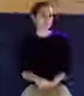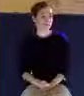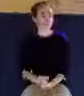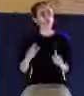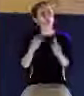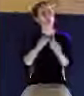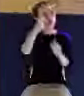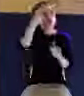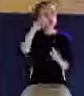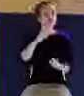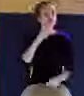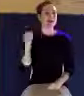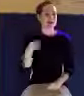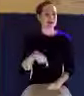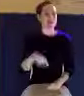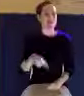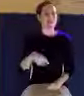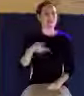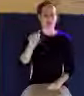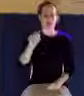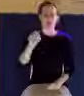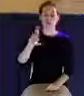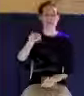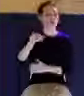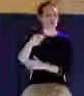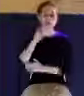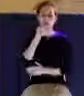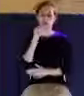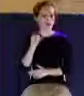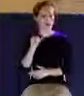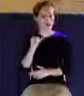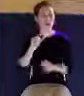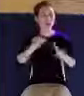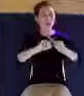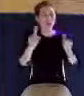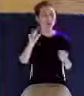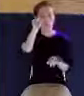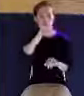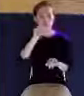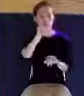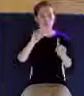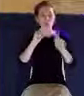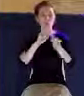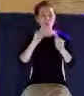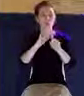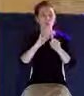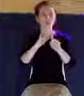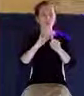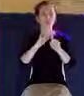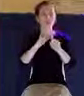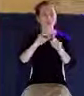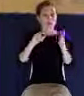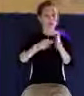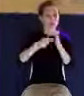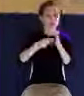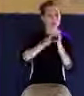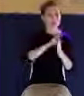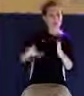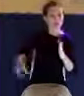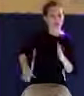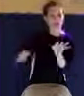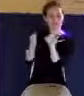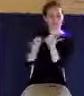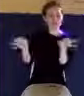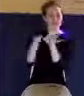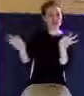commandment here is not Torah. It's entole, his commandments. That's the commandments of Christ. Again, this is not talking about obeying the Ten